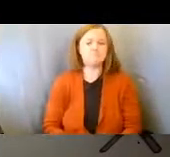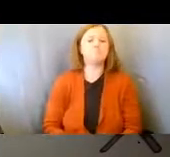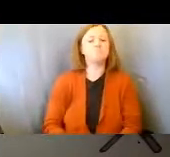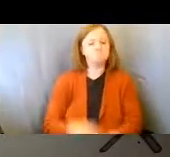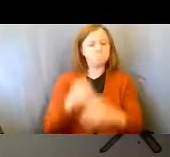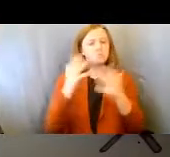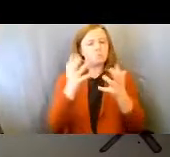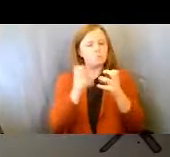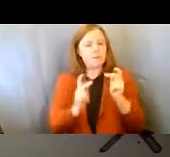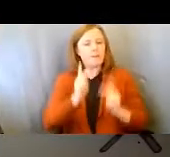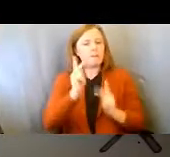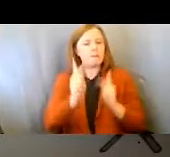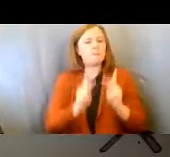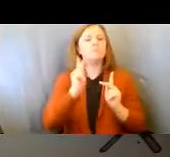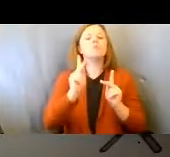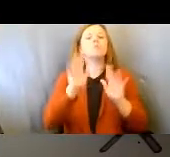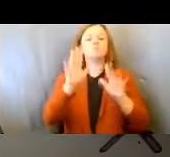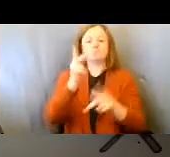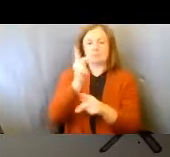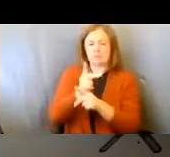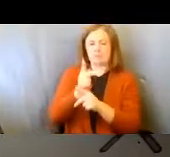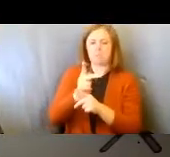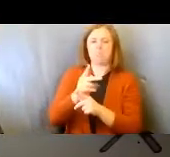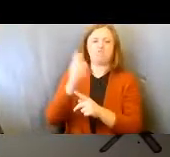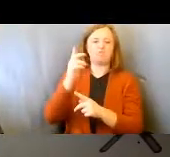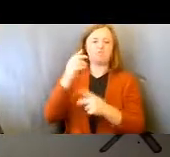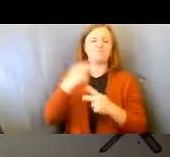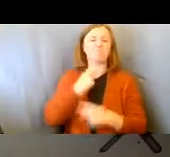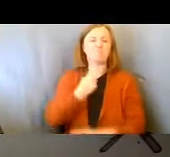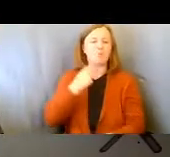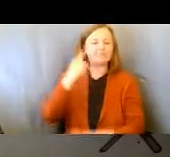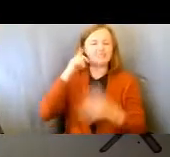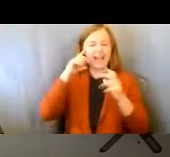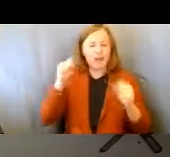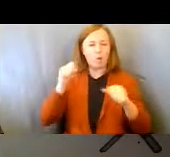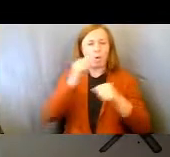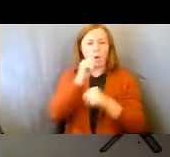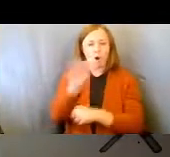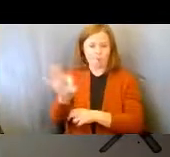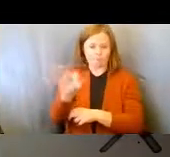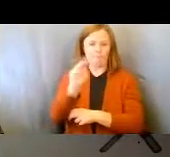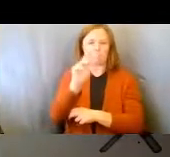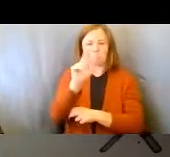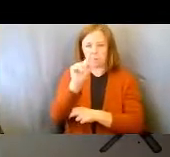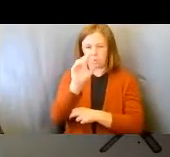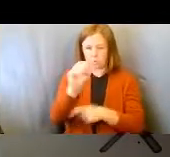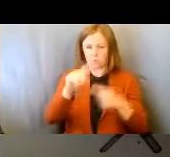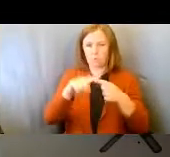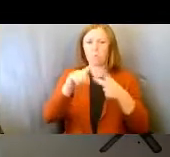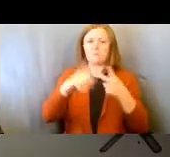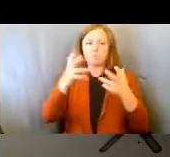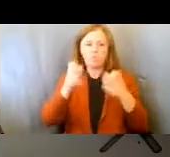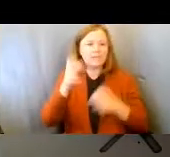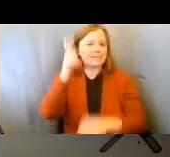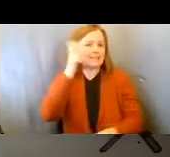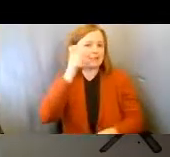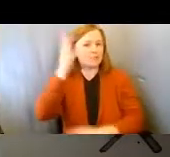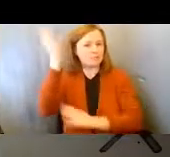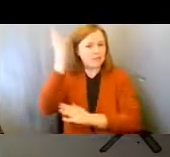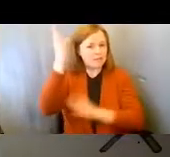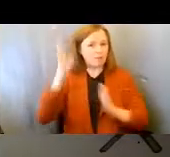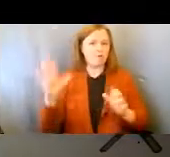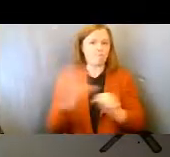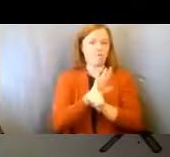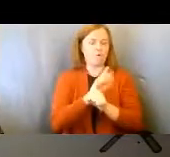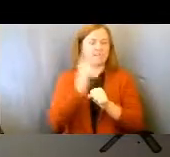we'd like people to please remain muted for the duration of this training series to ensure that everyone can hear the presenter for the